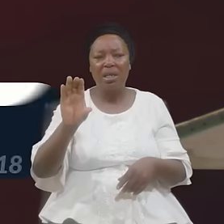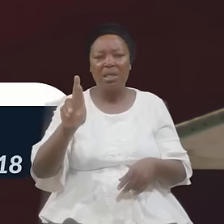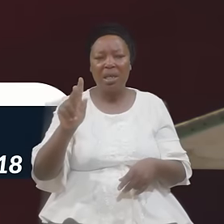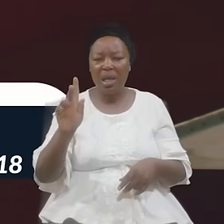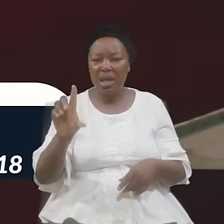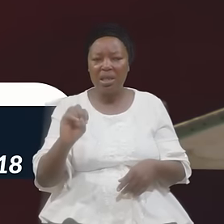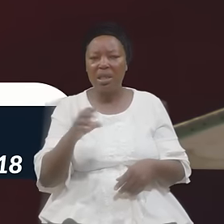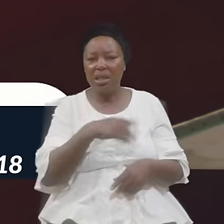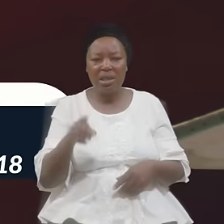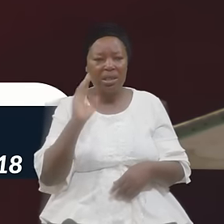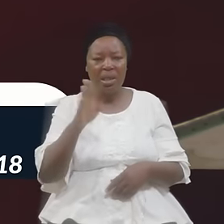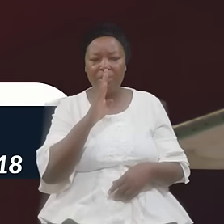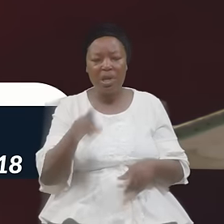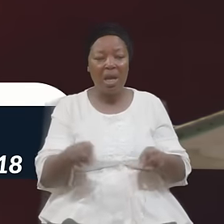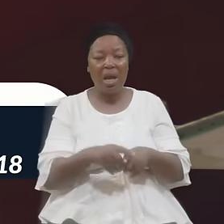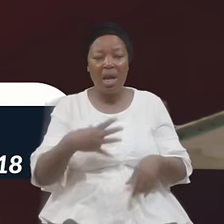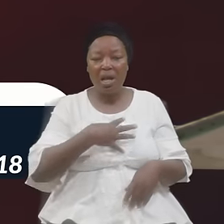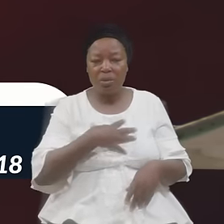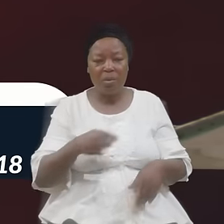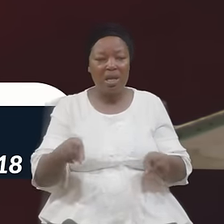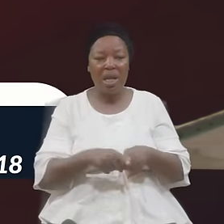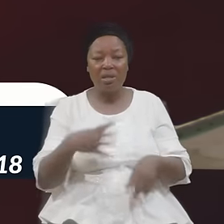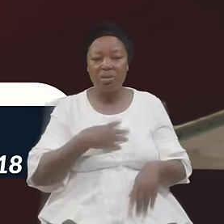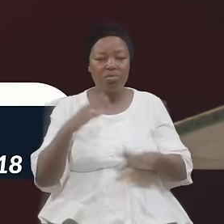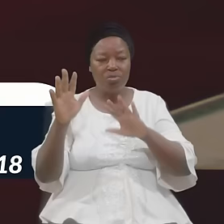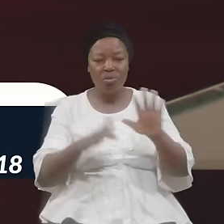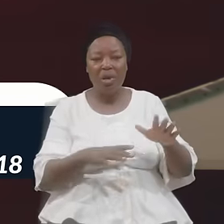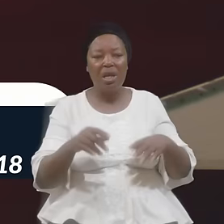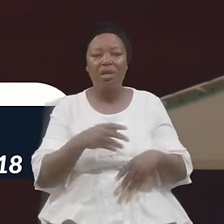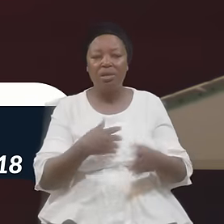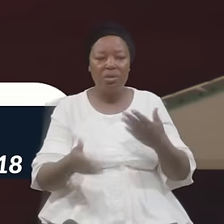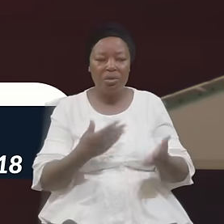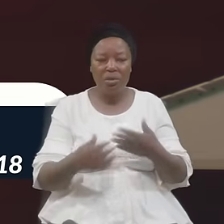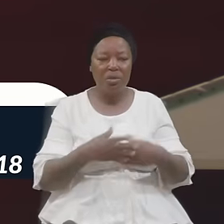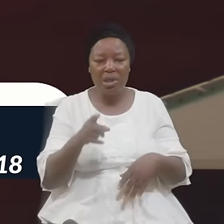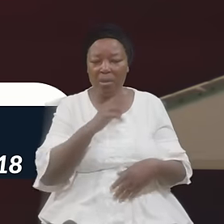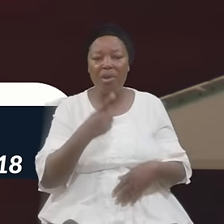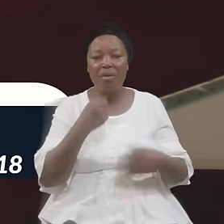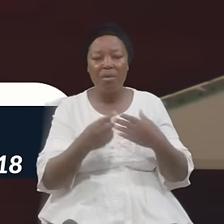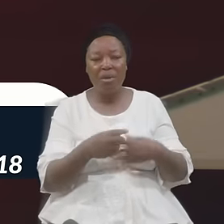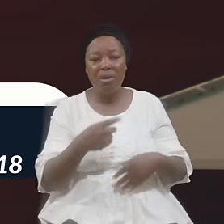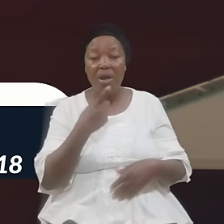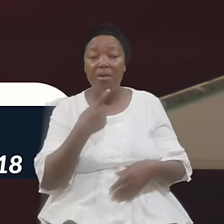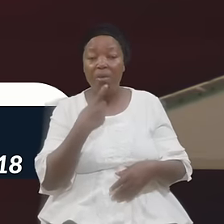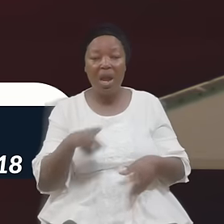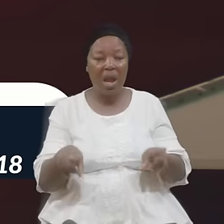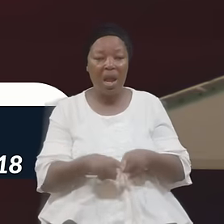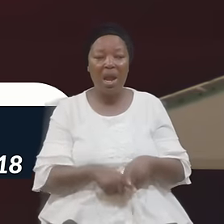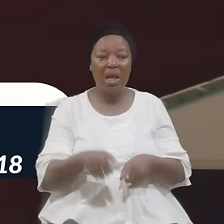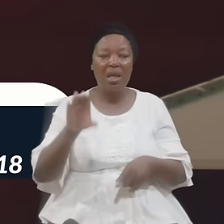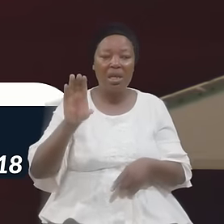Be As White As Snow Though They Be Rage Like Crimson